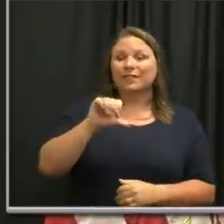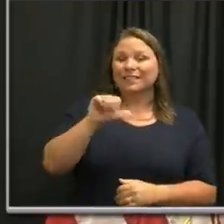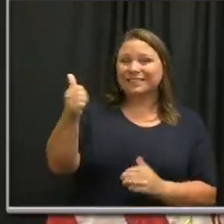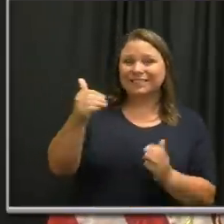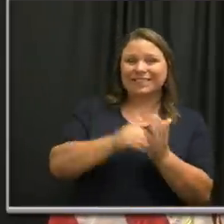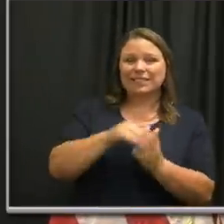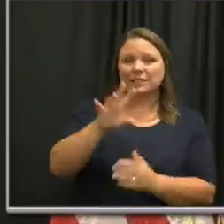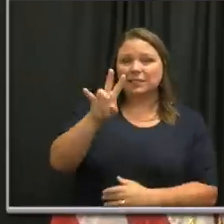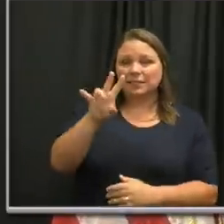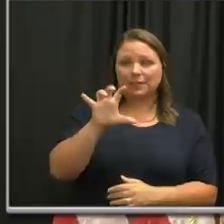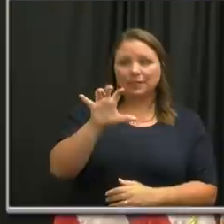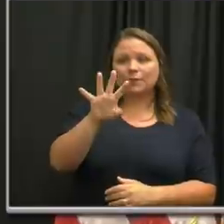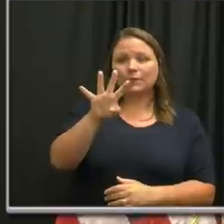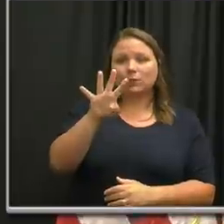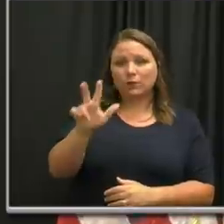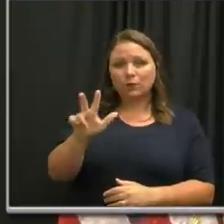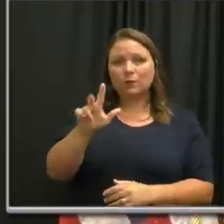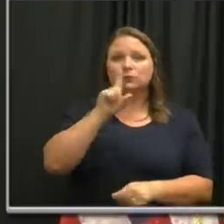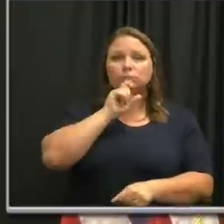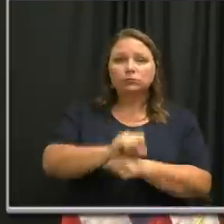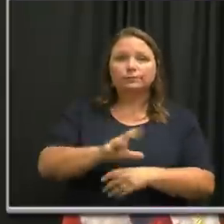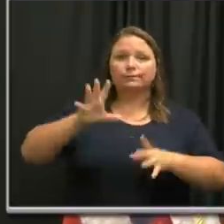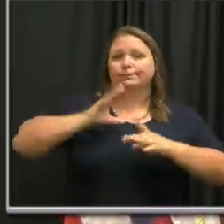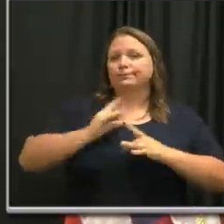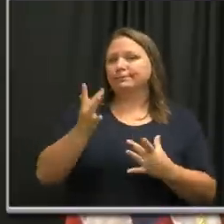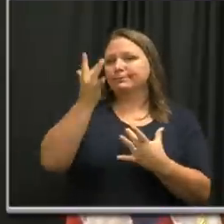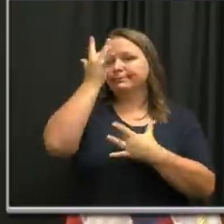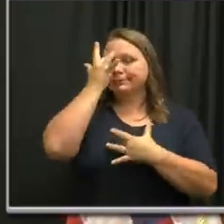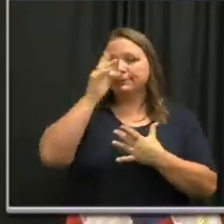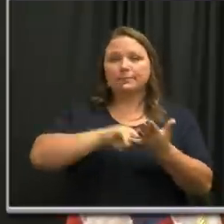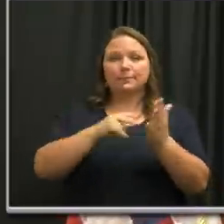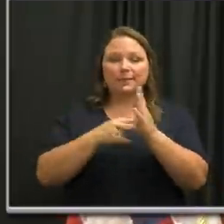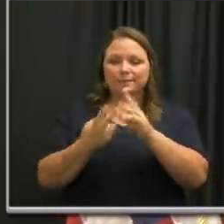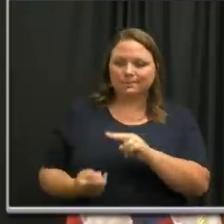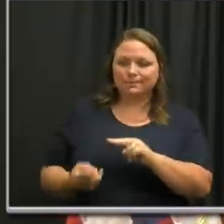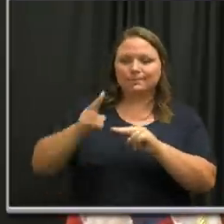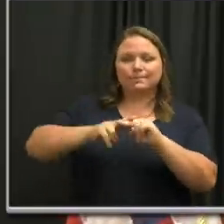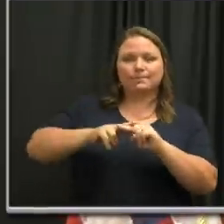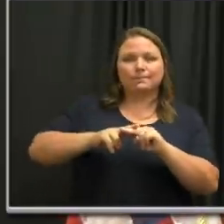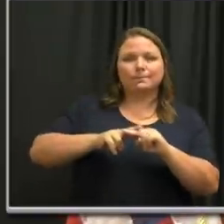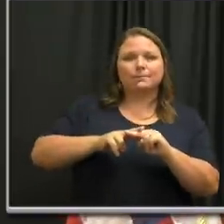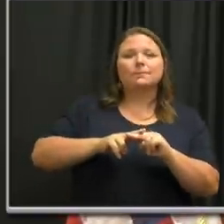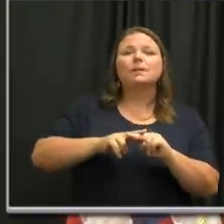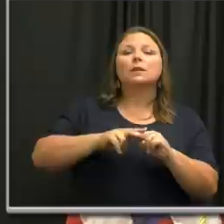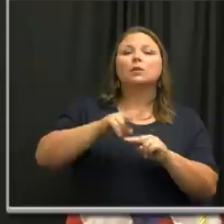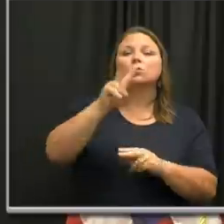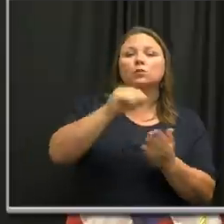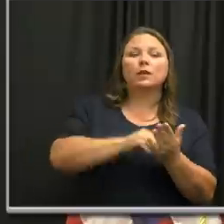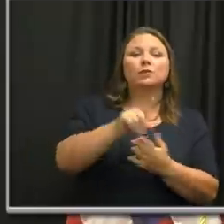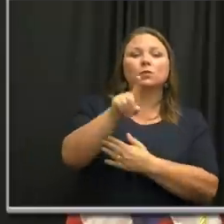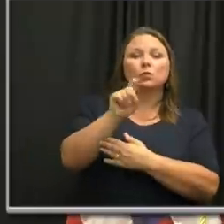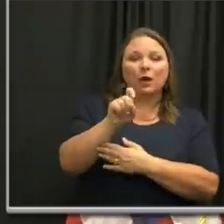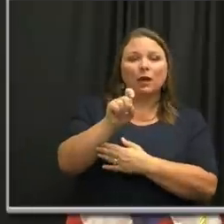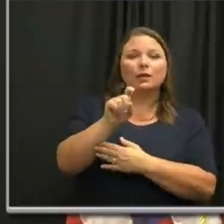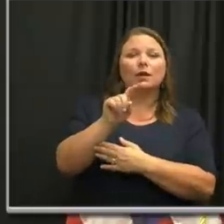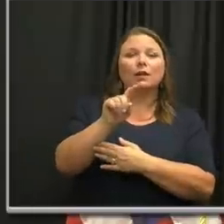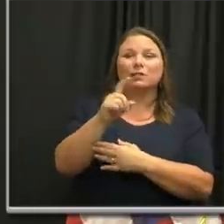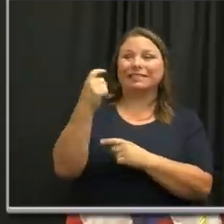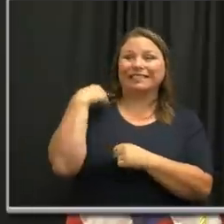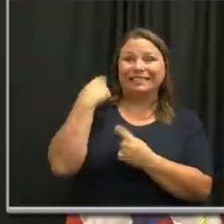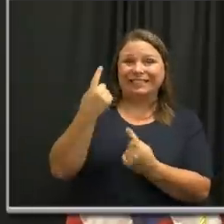,743 confirmed cases. That is an increase of more than 2,100 cases since our last update